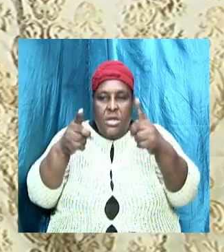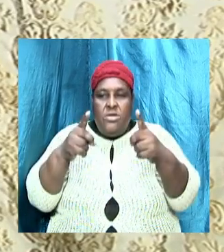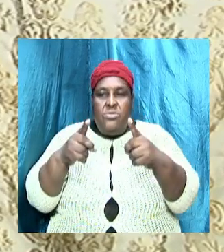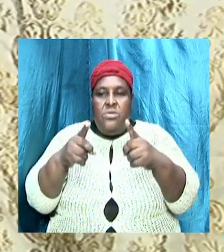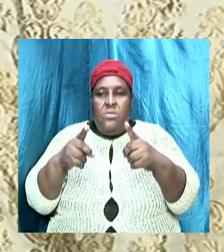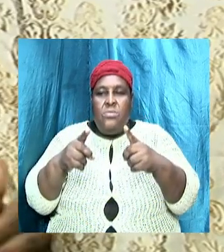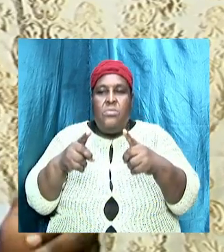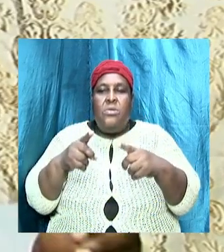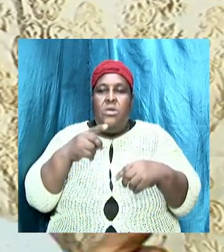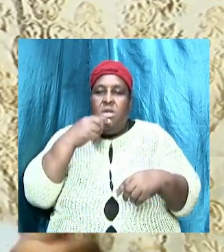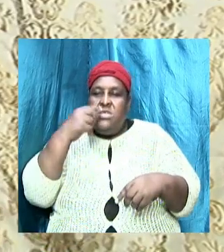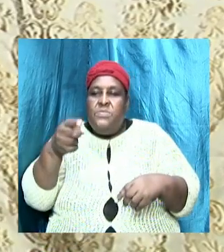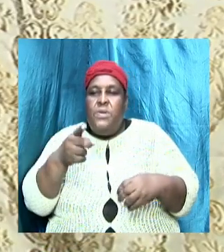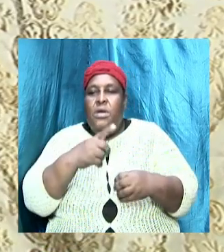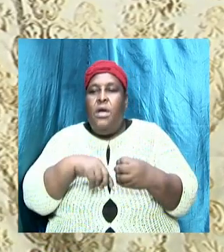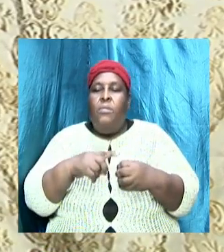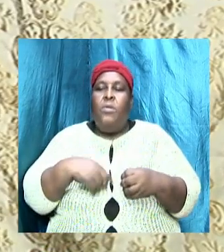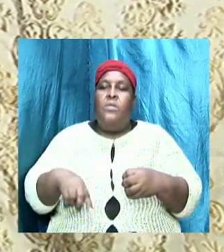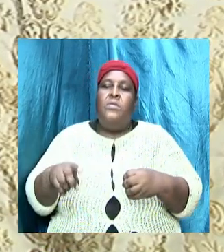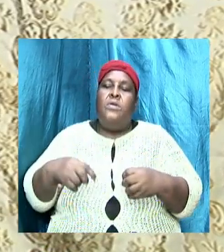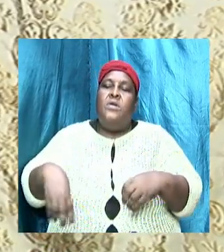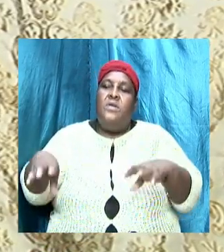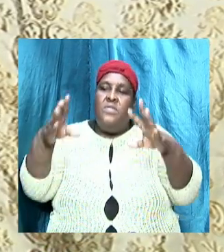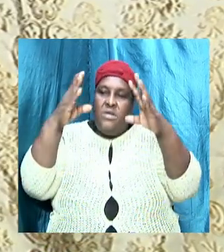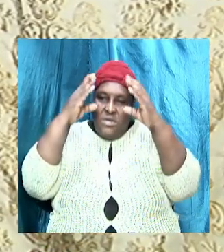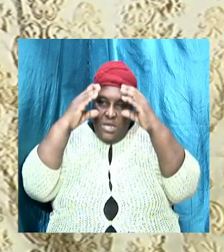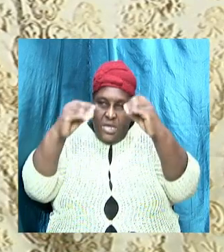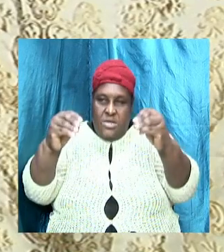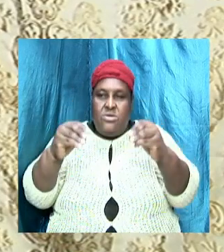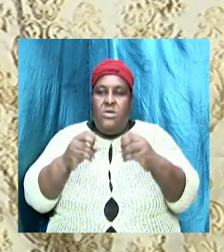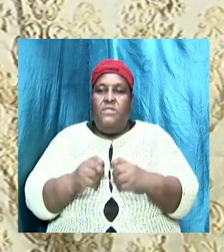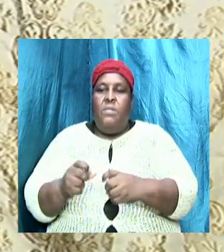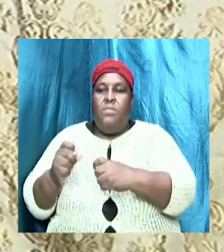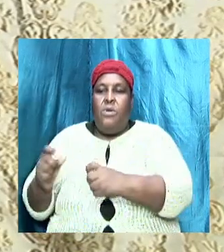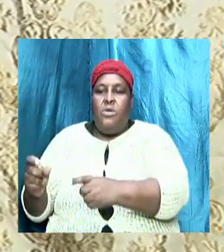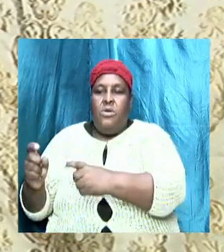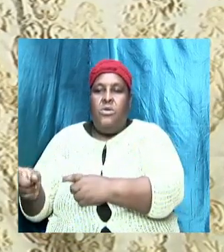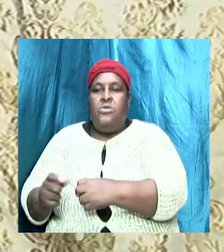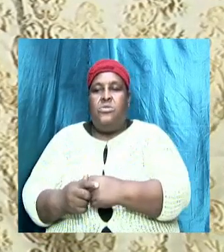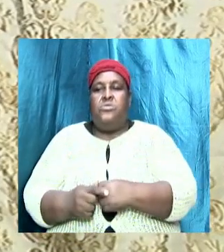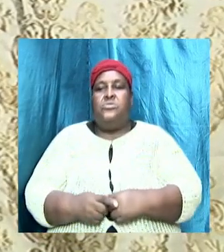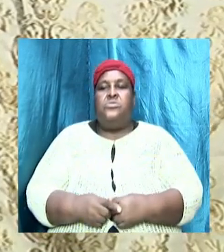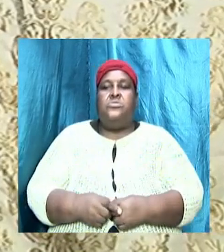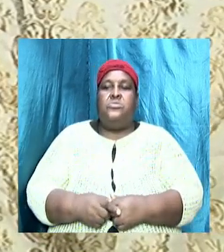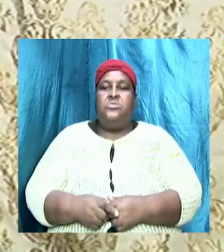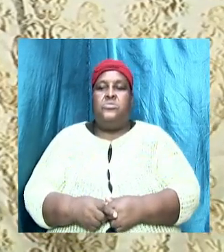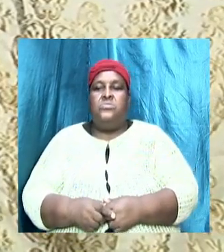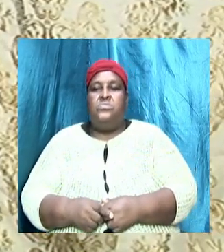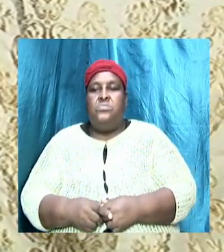receive it from Jesus Acts 2 verses part 2 let us look at that one